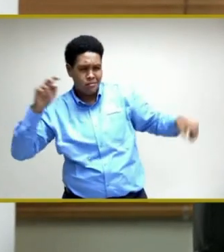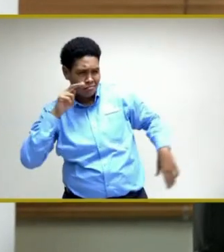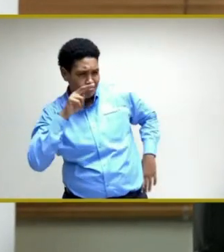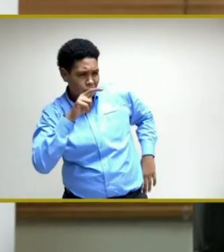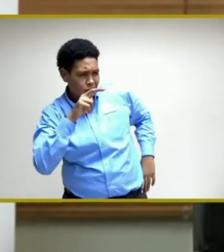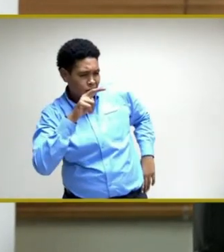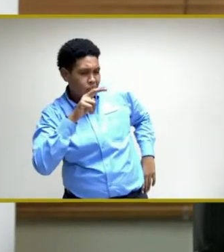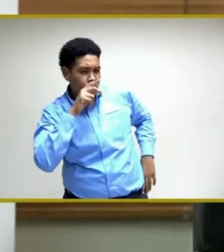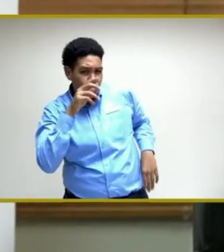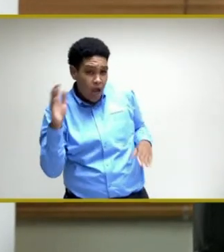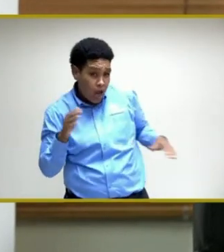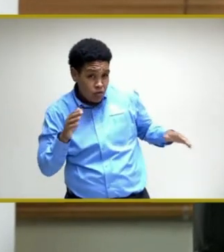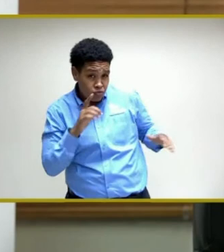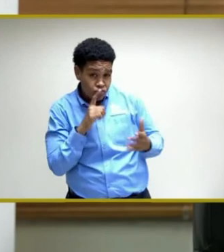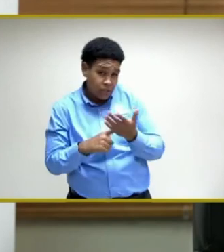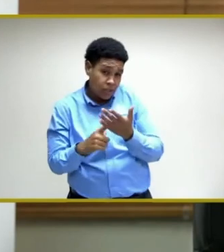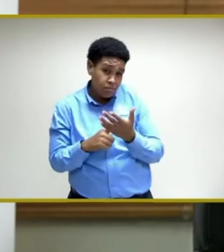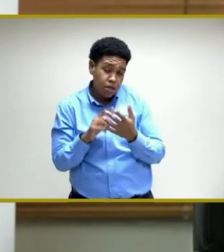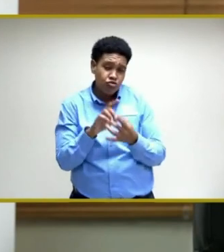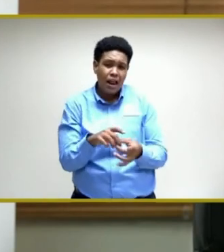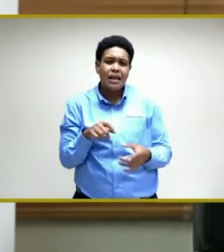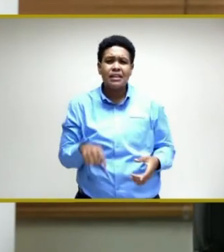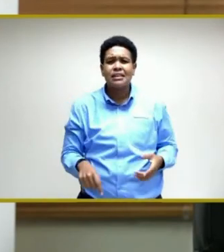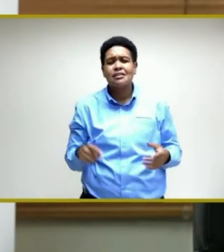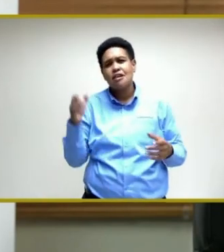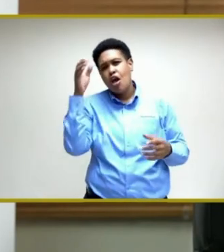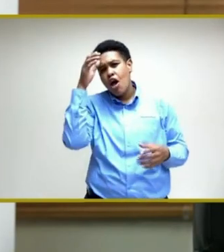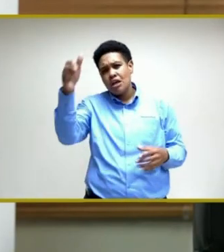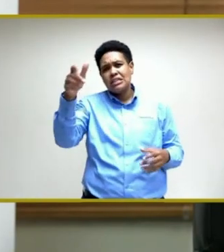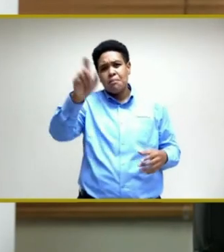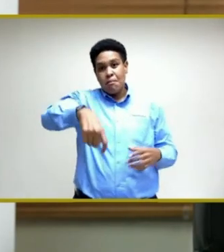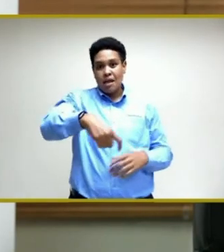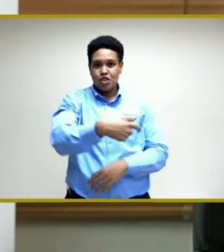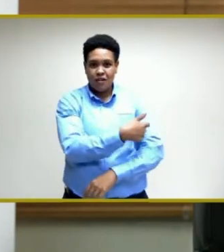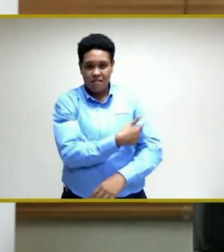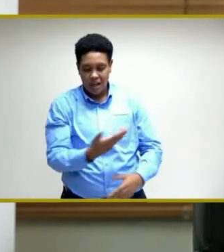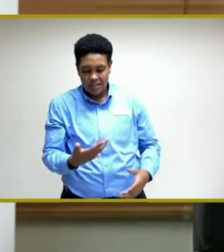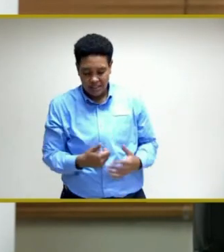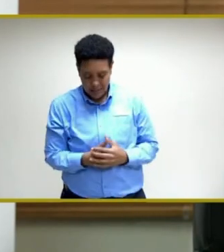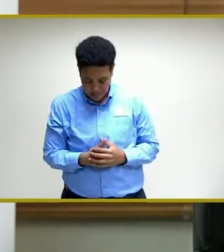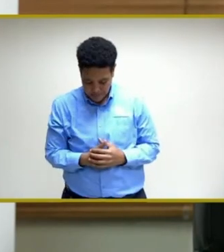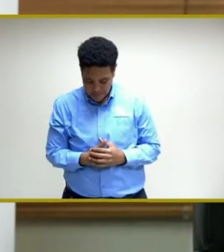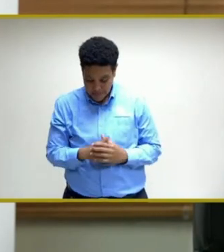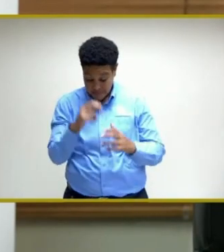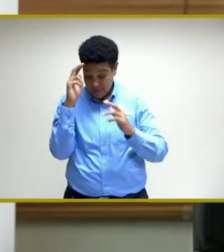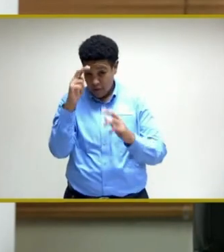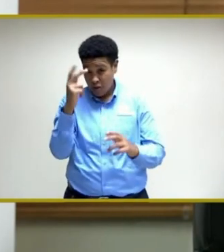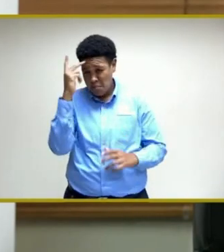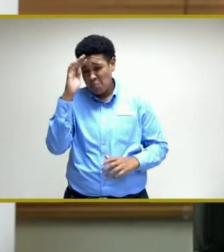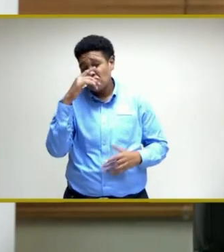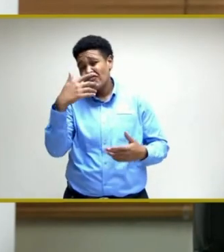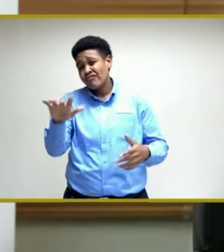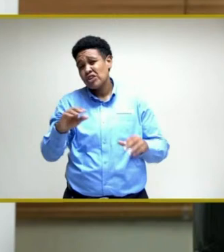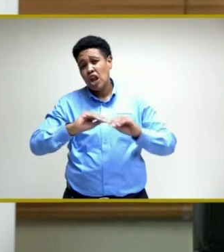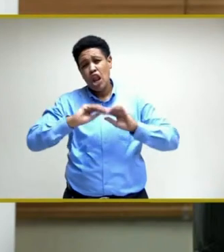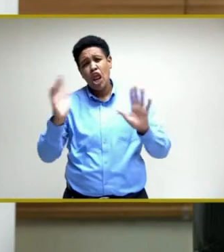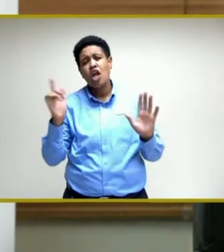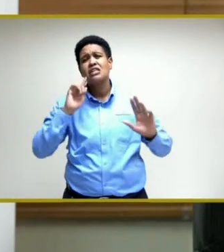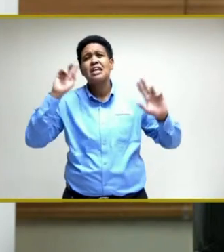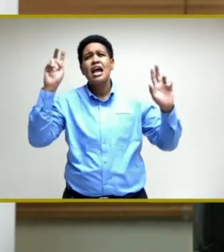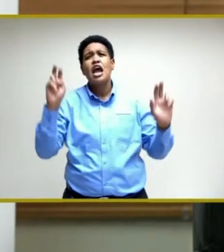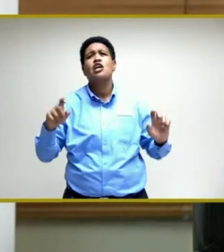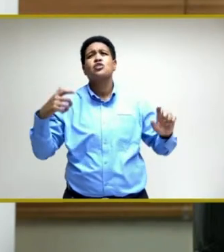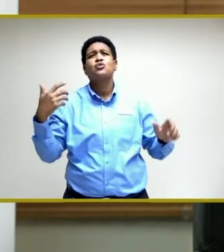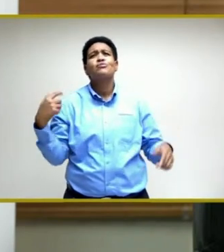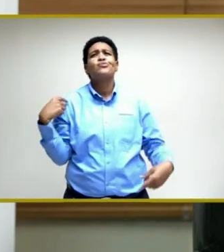some around this concept. concept. The Honourable Prime Minister has been clear, it's an issue that has been